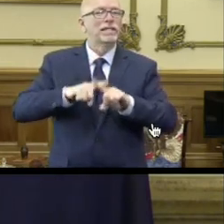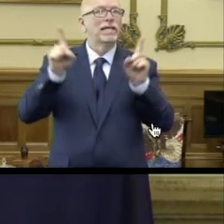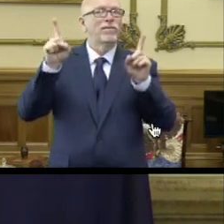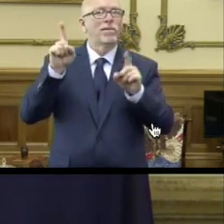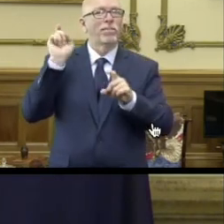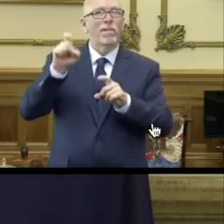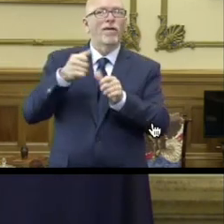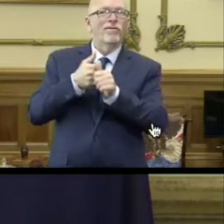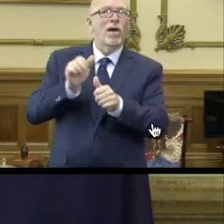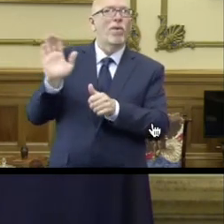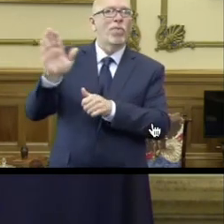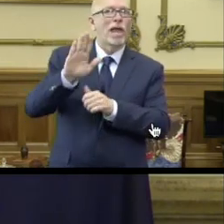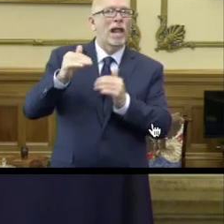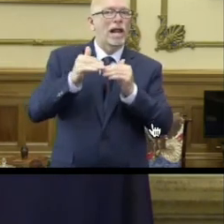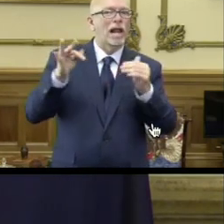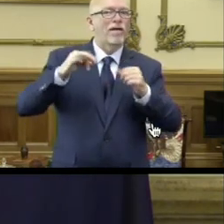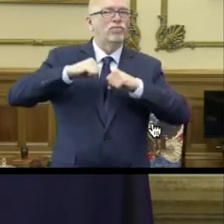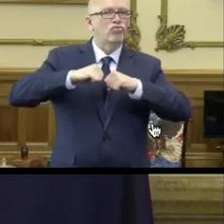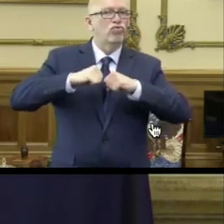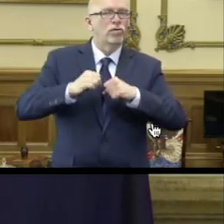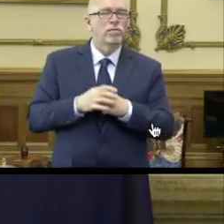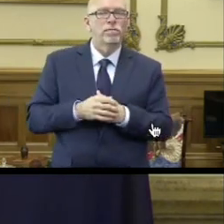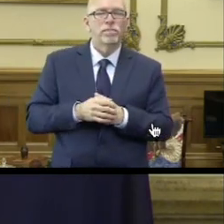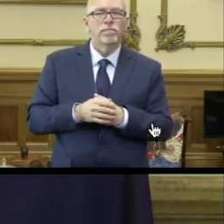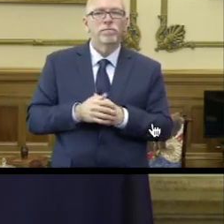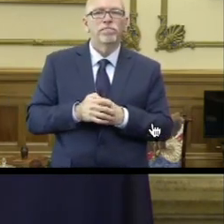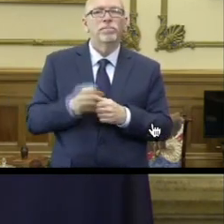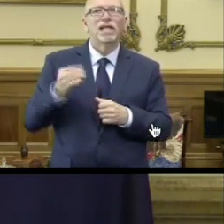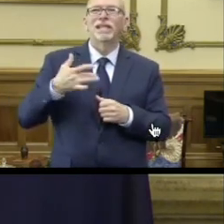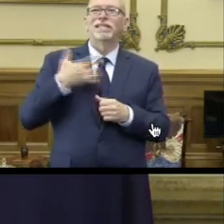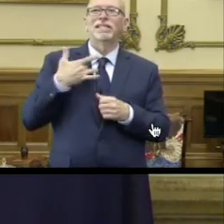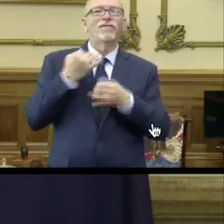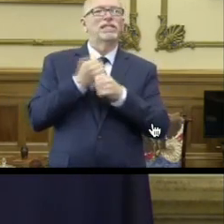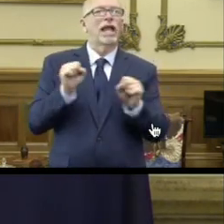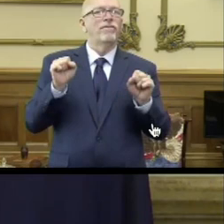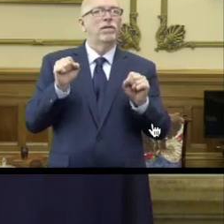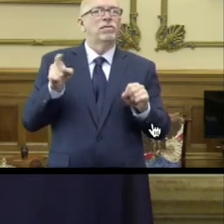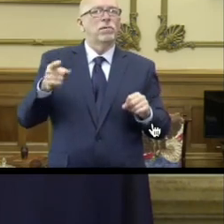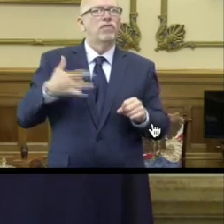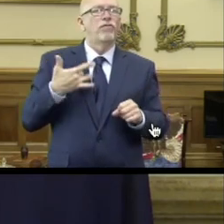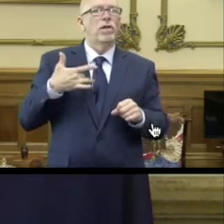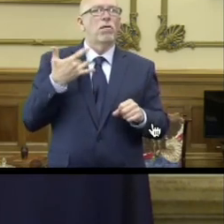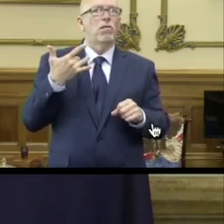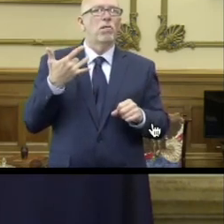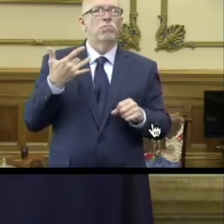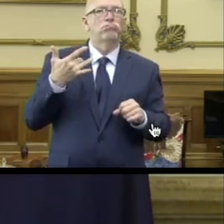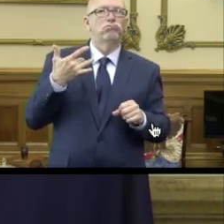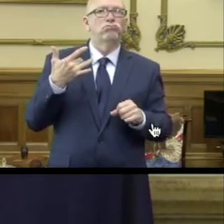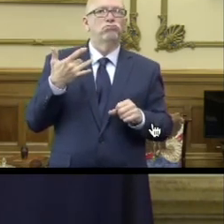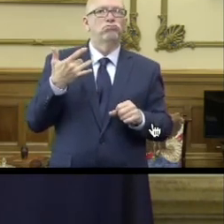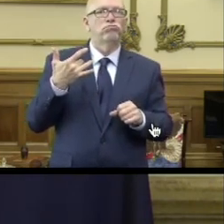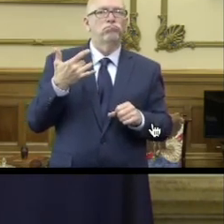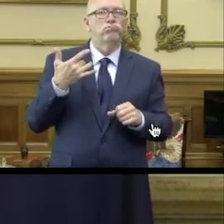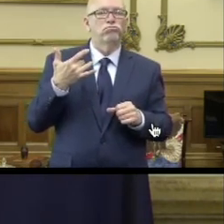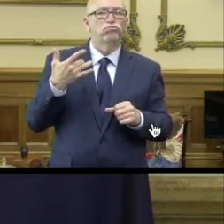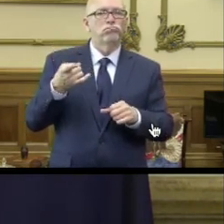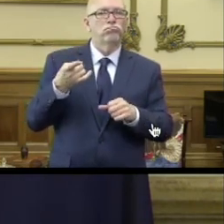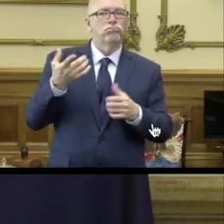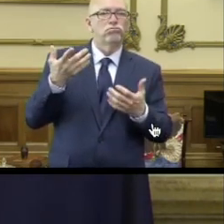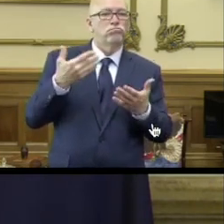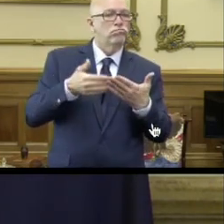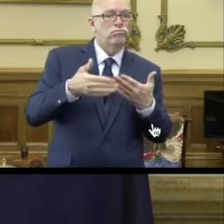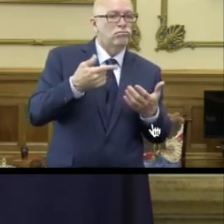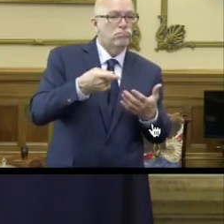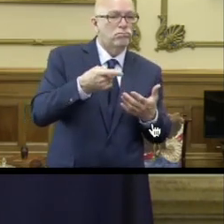their level of security and the sense of safety that they feel whether they're on the ground or